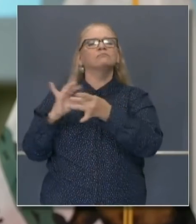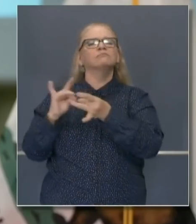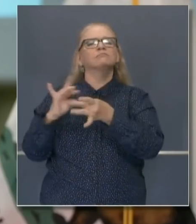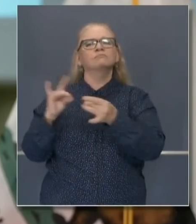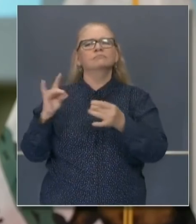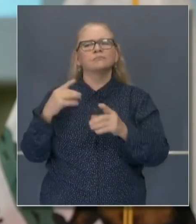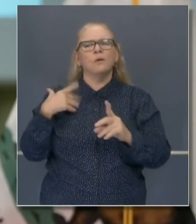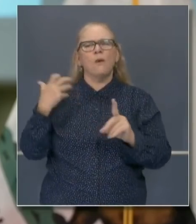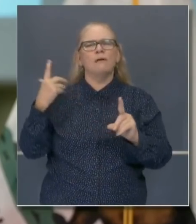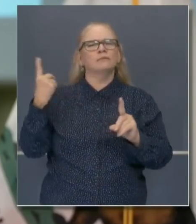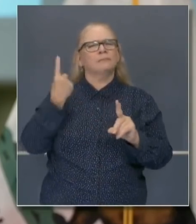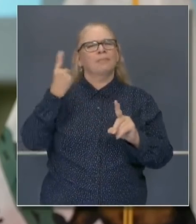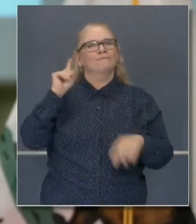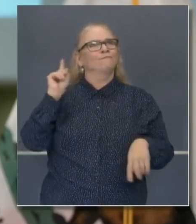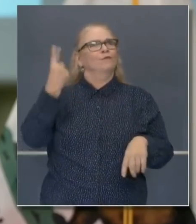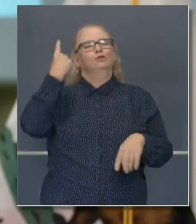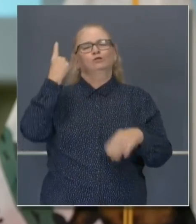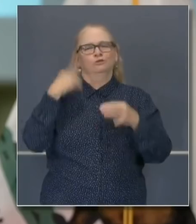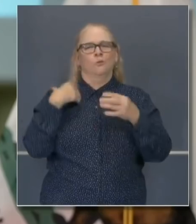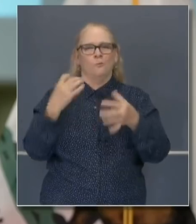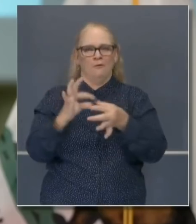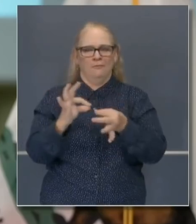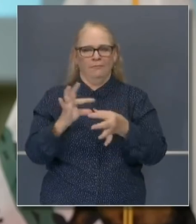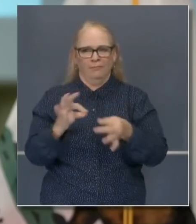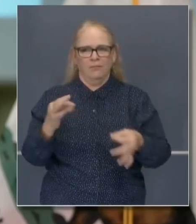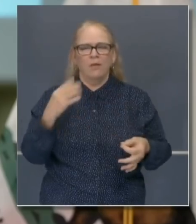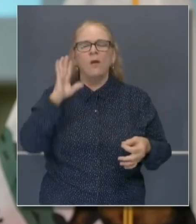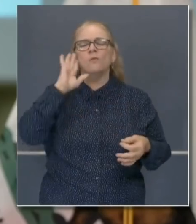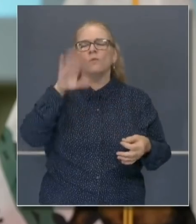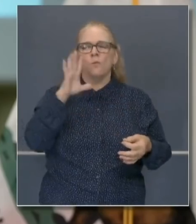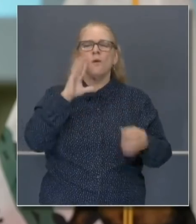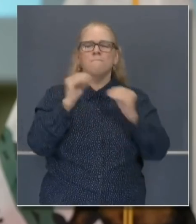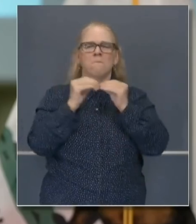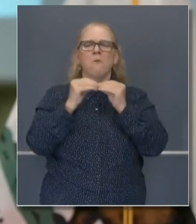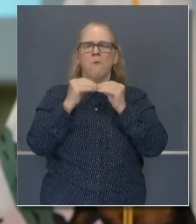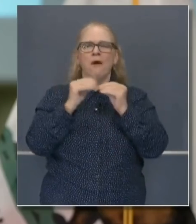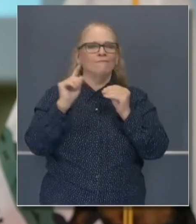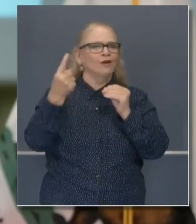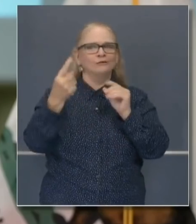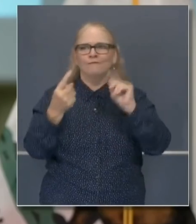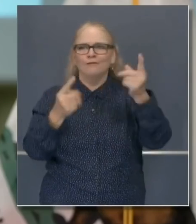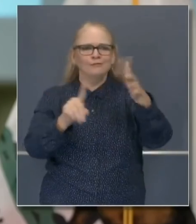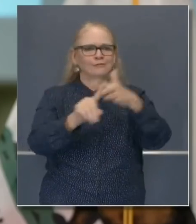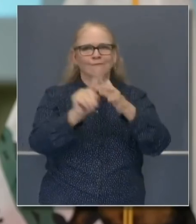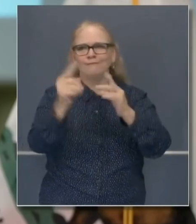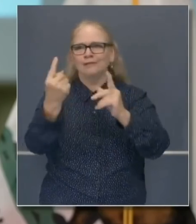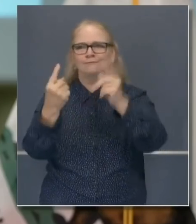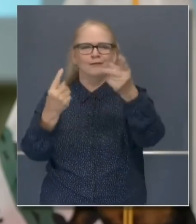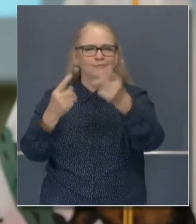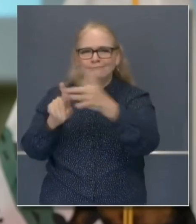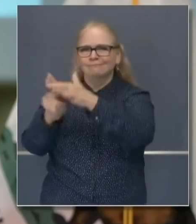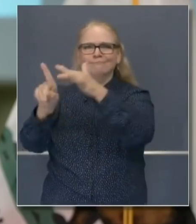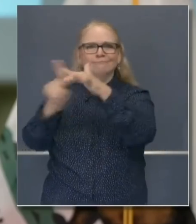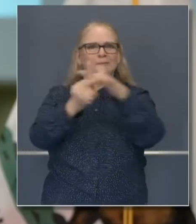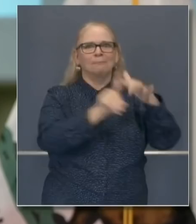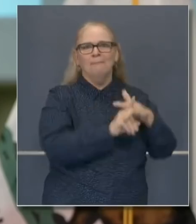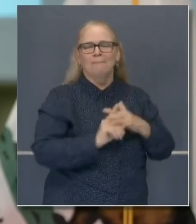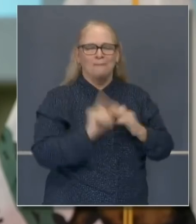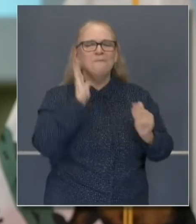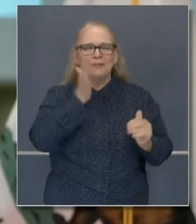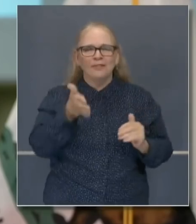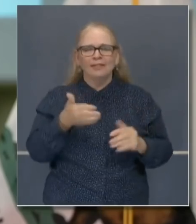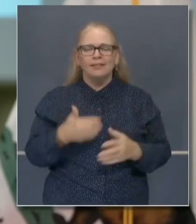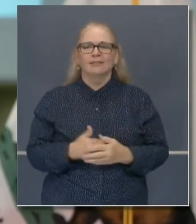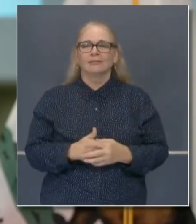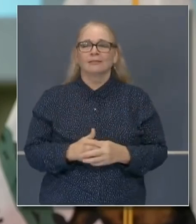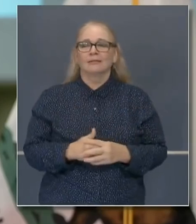There have been first and they will continue to be first. There's a significant responsibility that goes with being first that I think